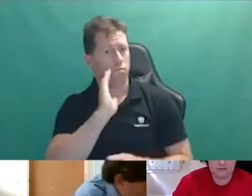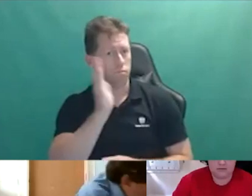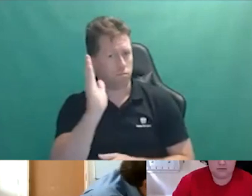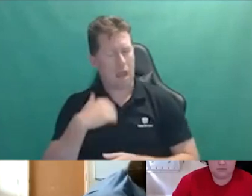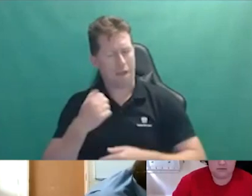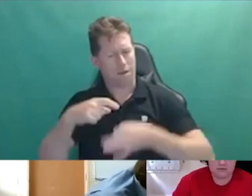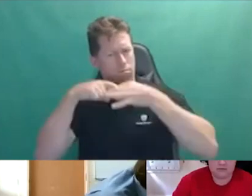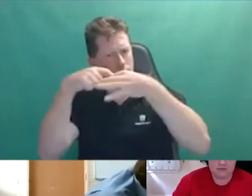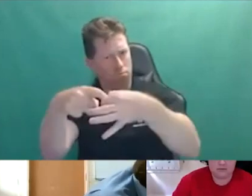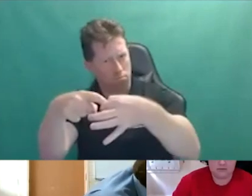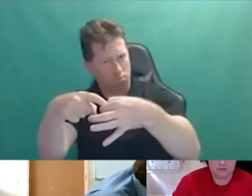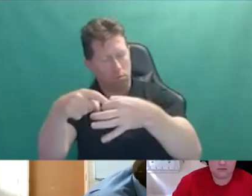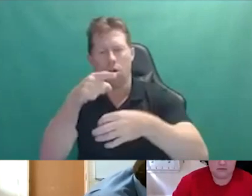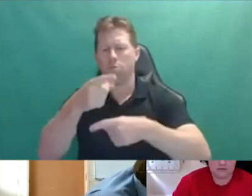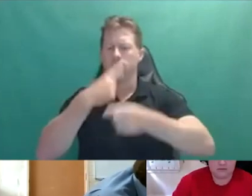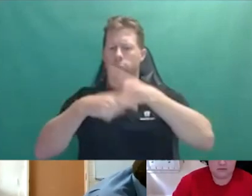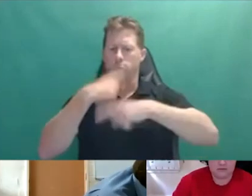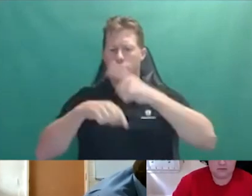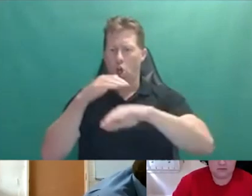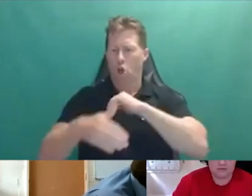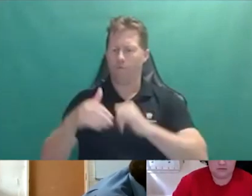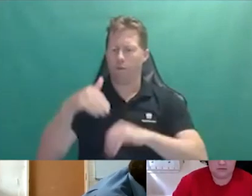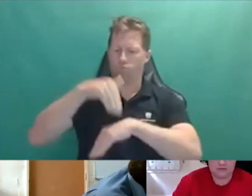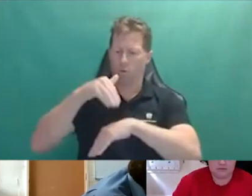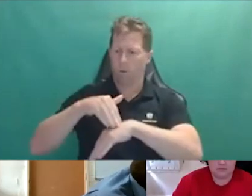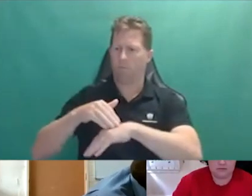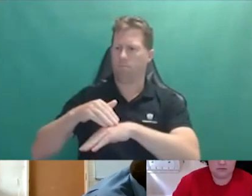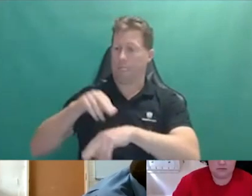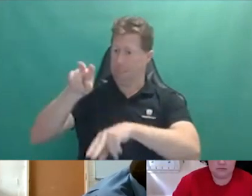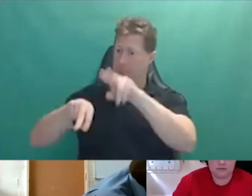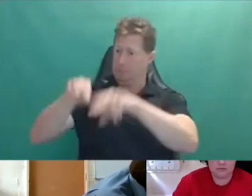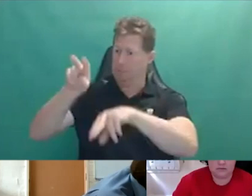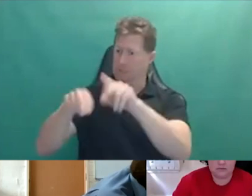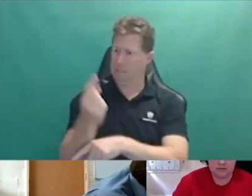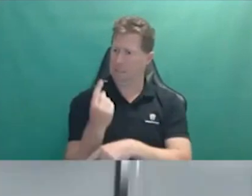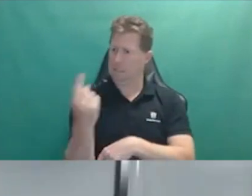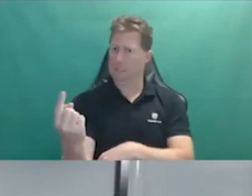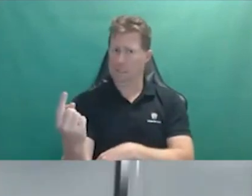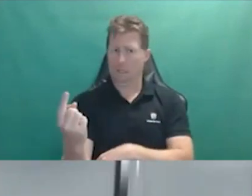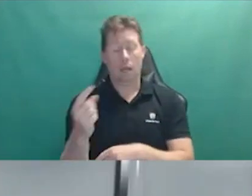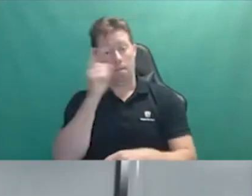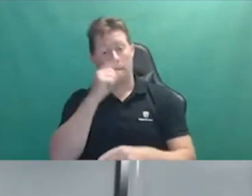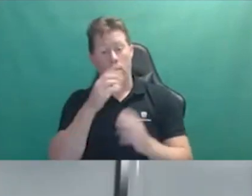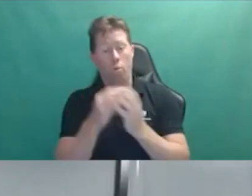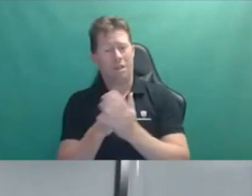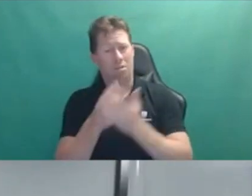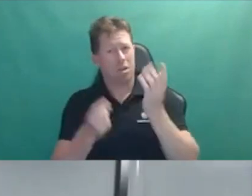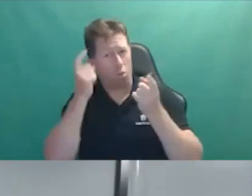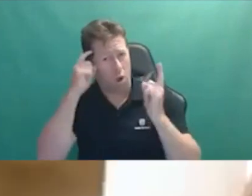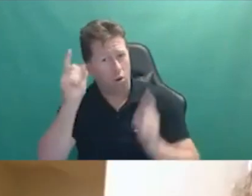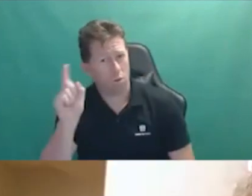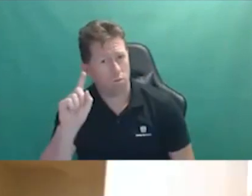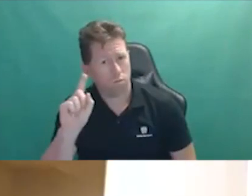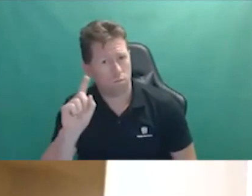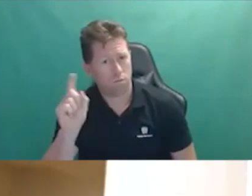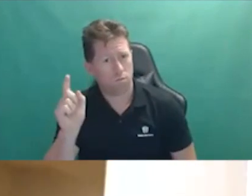told us, obviously, about the problems with independent assessments. What are some of the things that people with disability are worried about? Oh, there's just